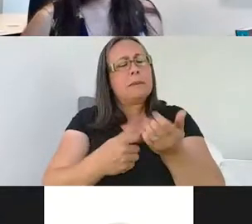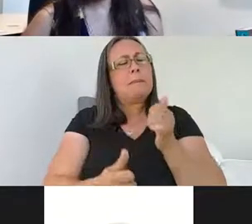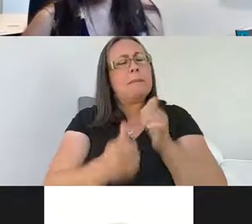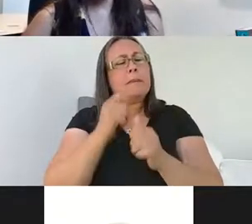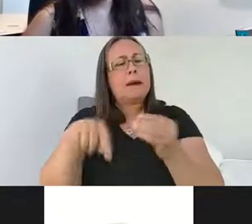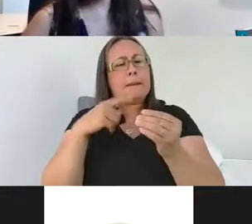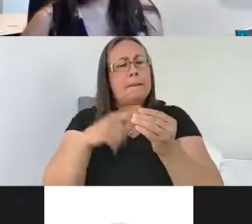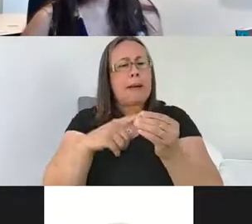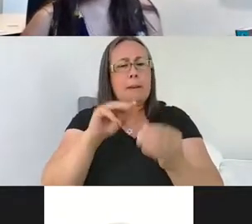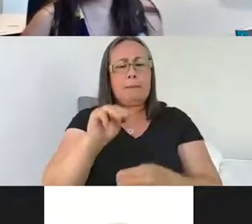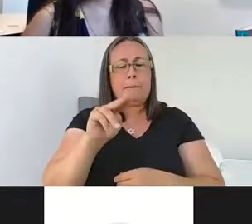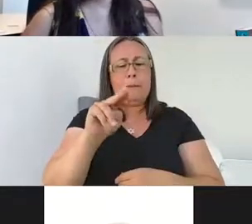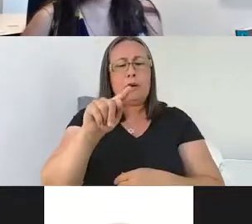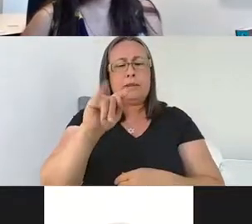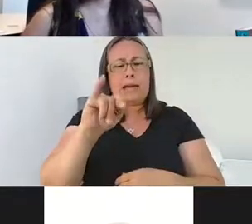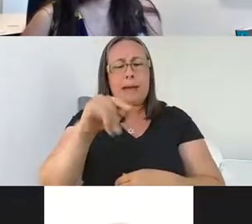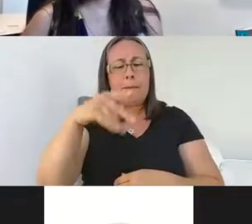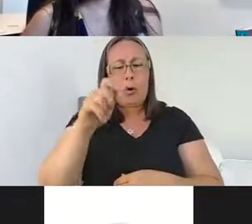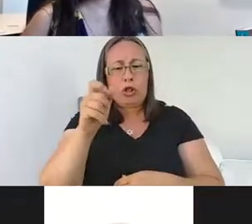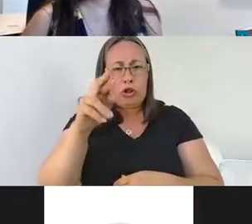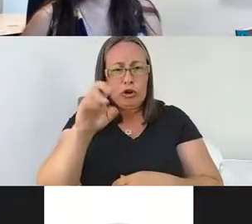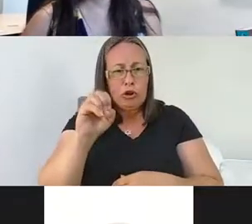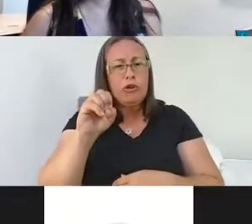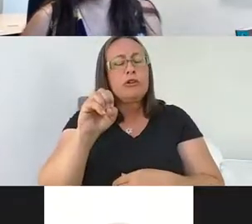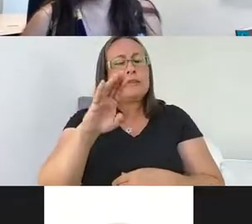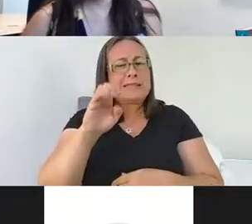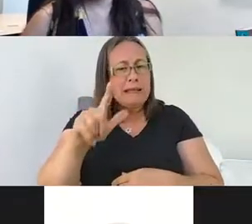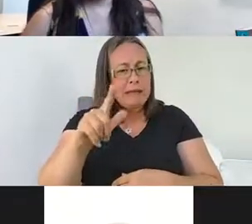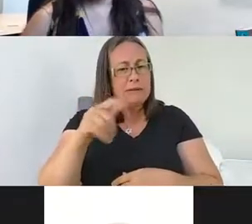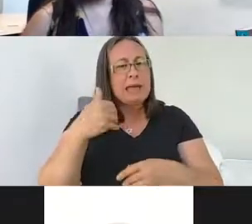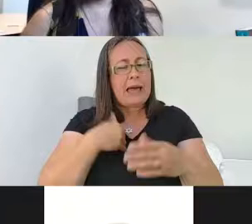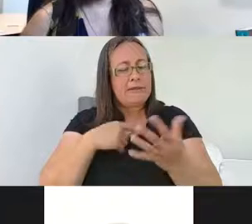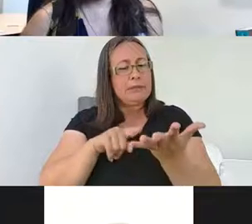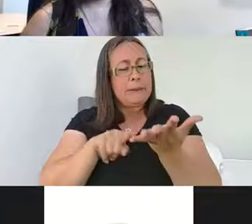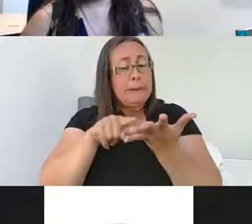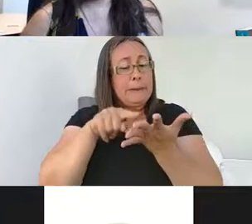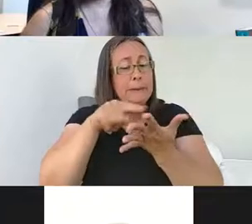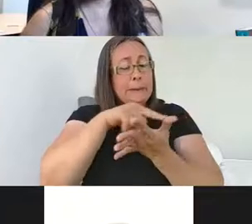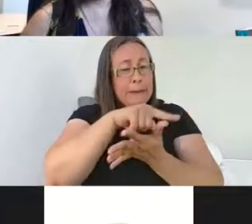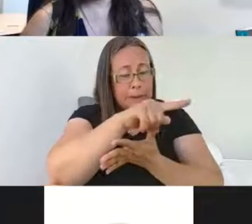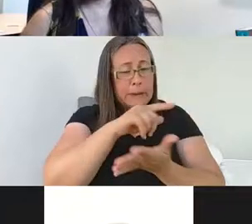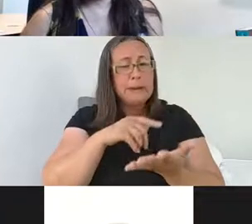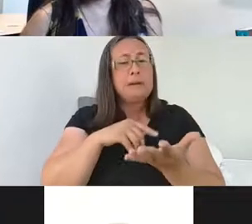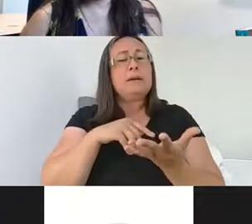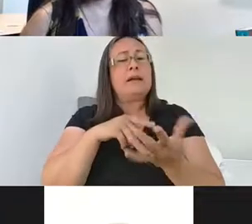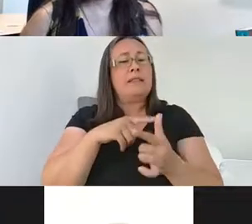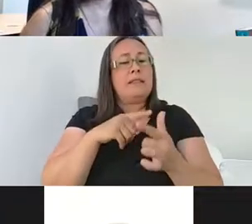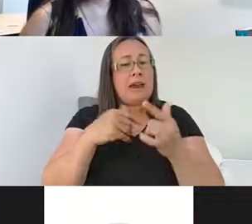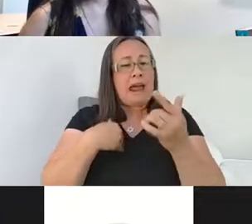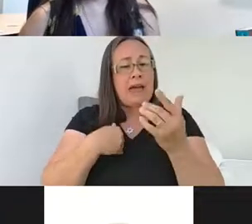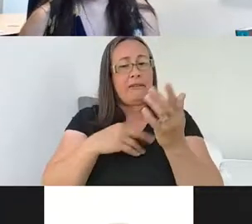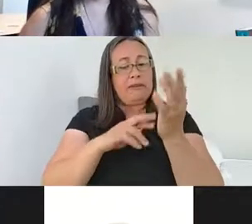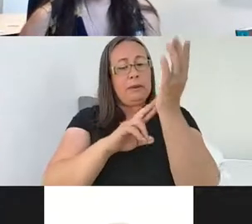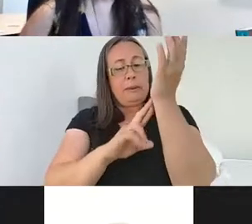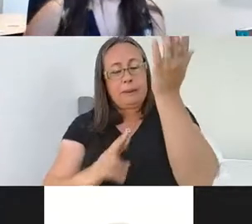are considered multipolar cells, where they have dendrites, receive synaptic inputs, and then have these axons that connect with other